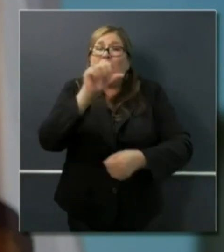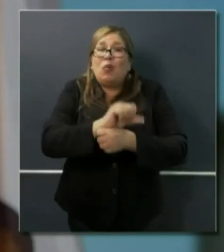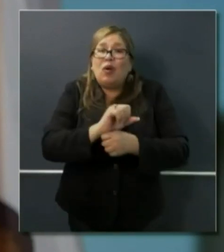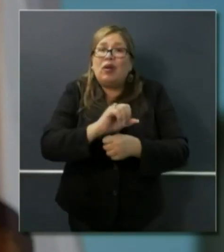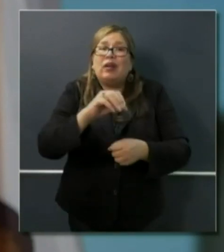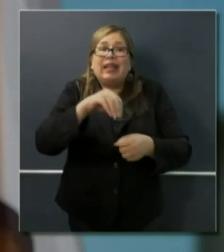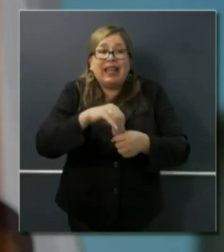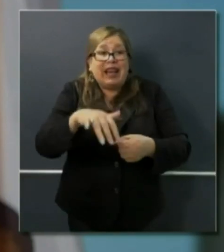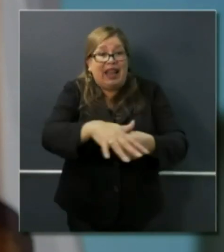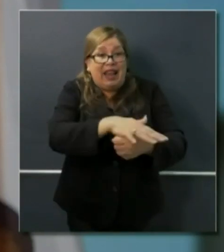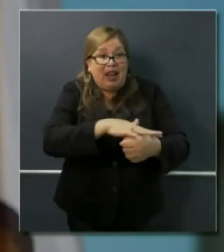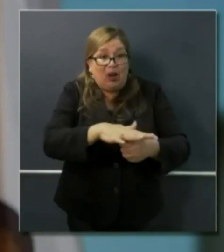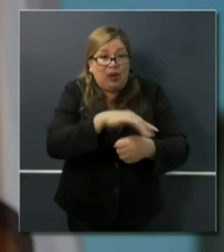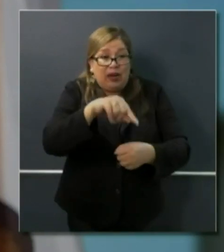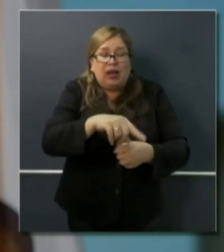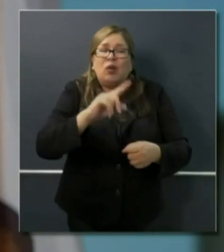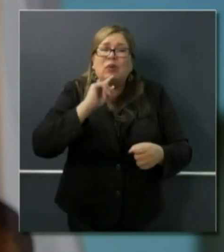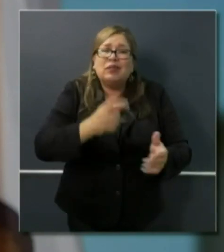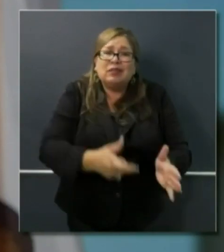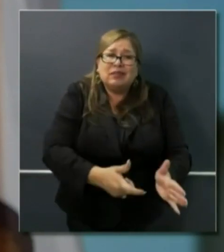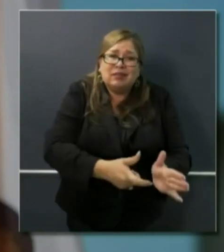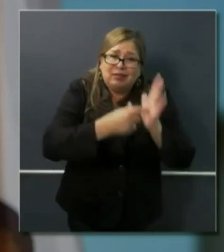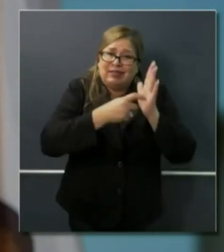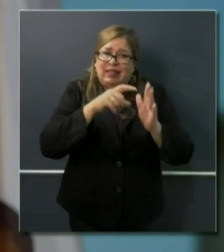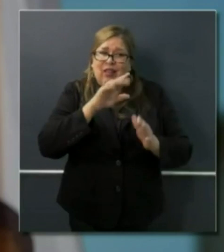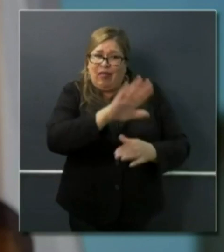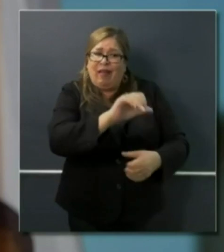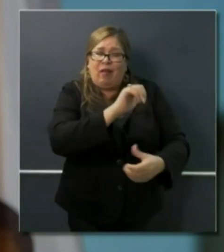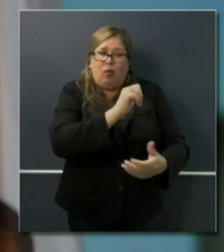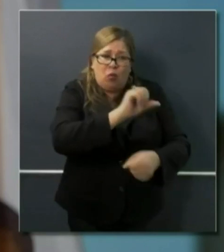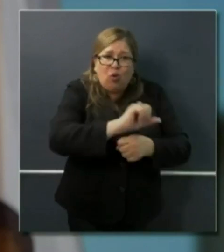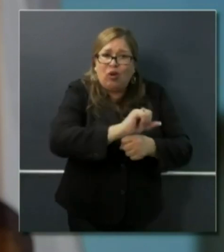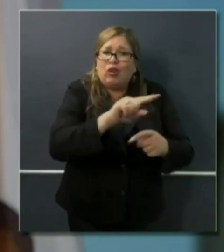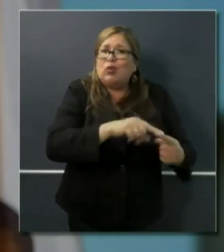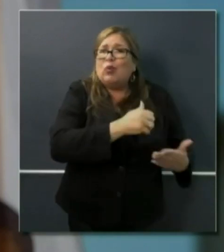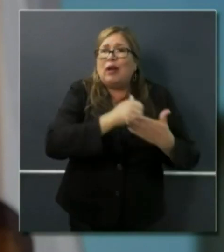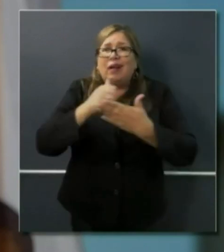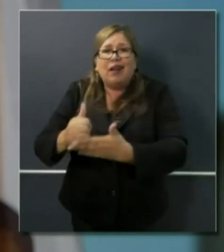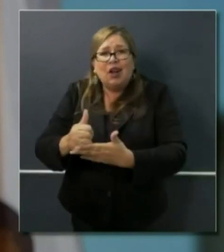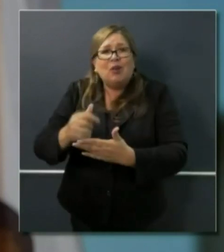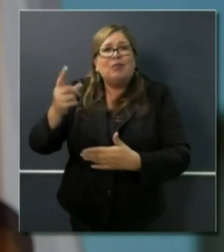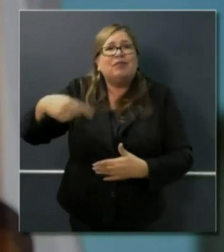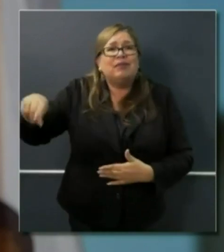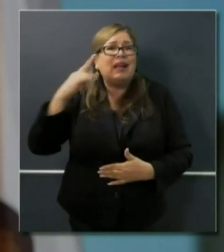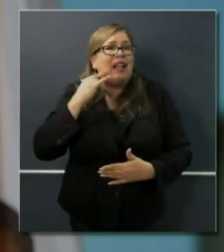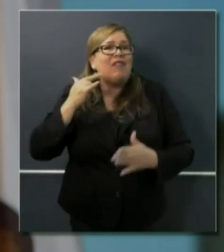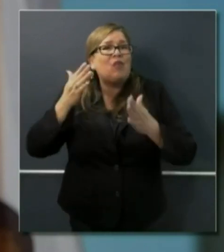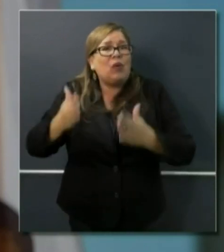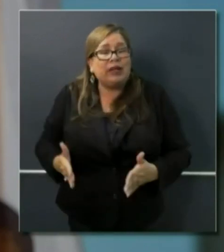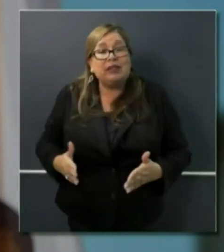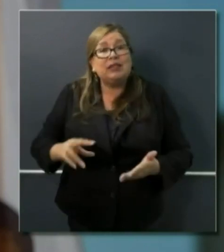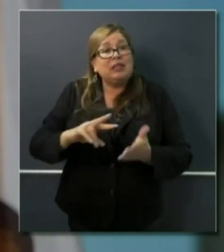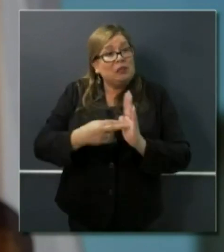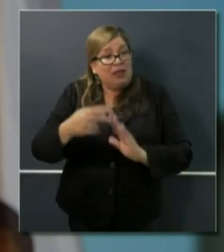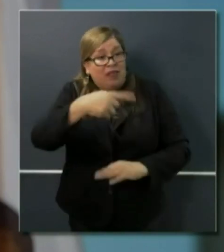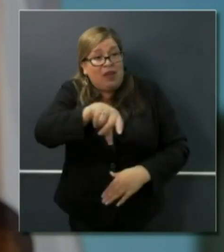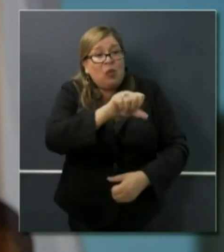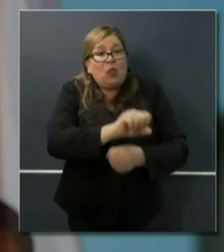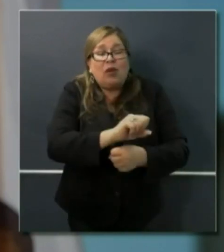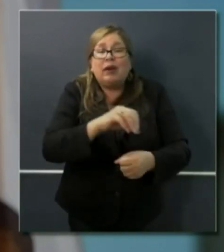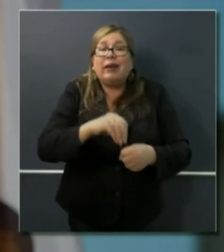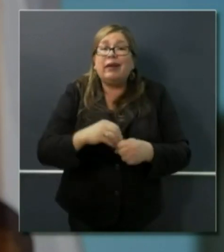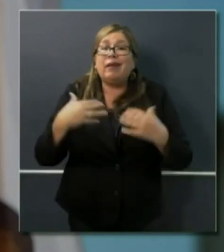meeting the needs of tens of millions of Californians today. In the healthcare sector, in the agriculture and food